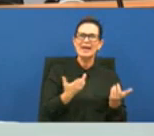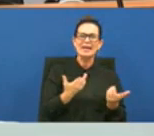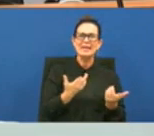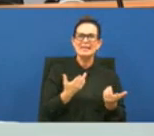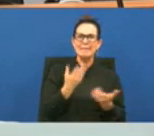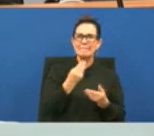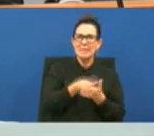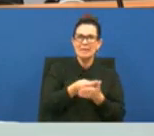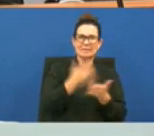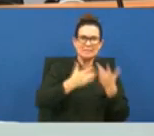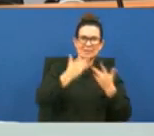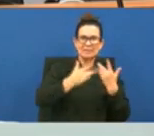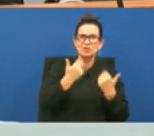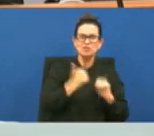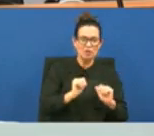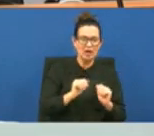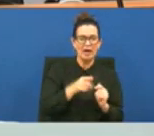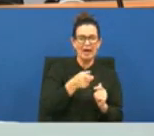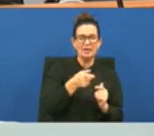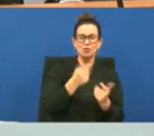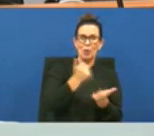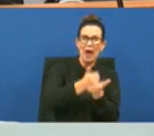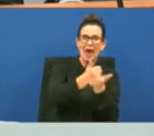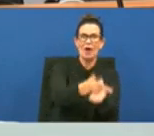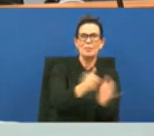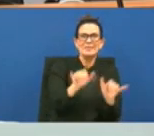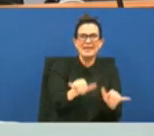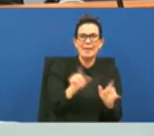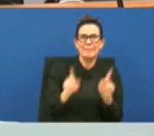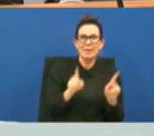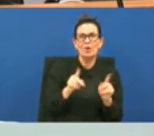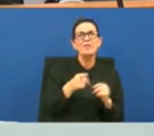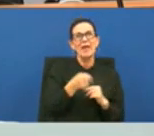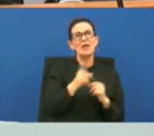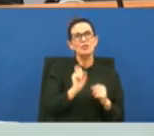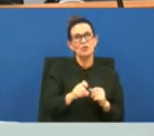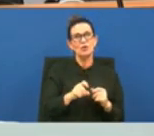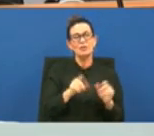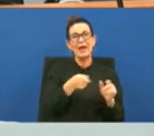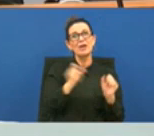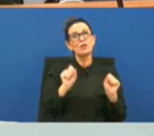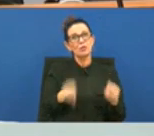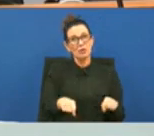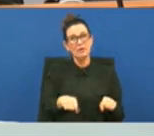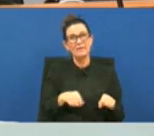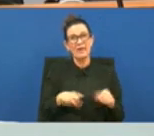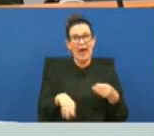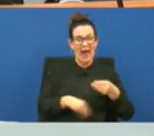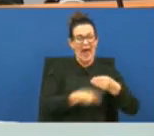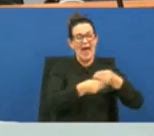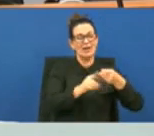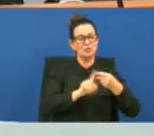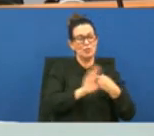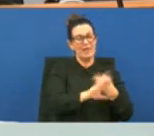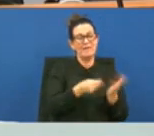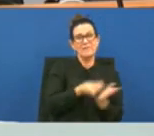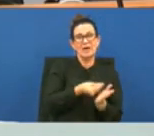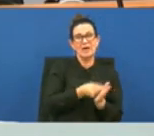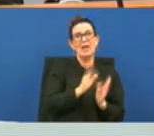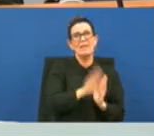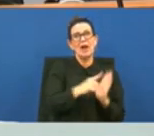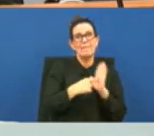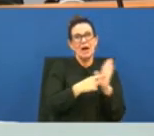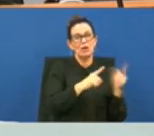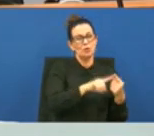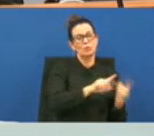they're still trying to reach these same people which they could have been adding their their funding source and their model